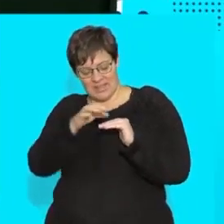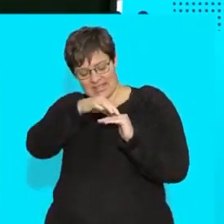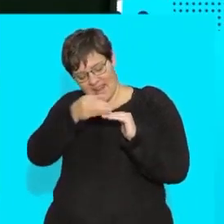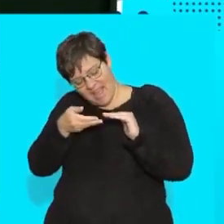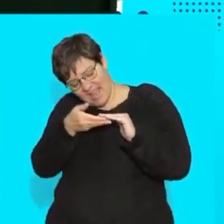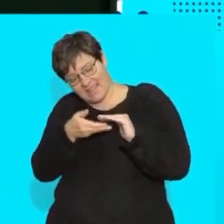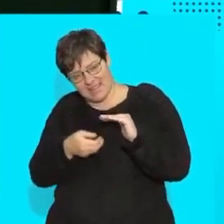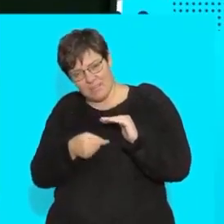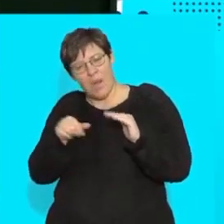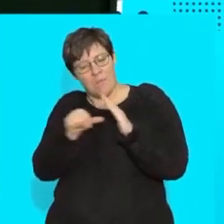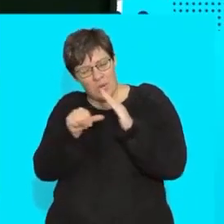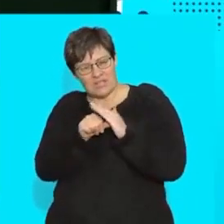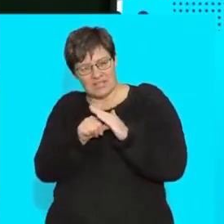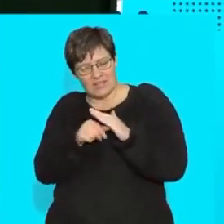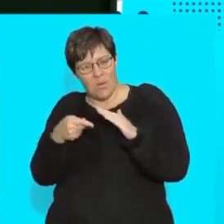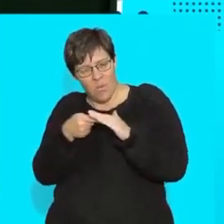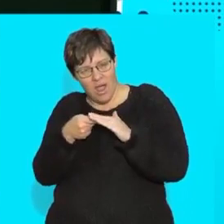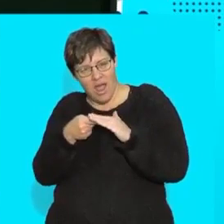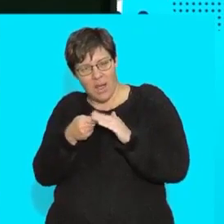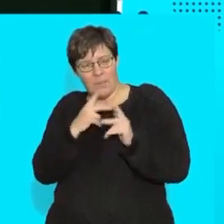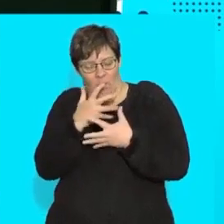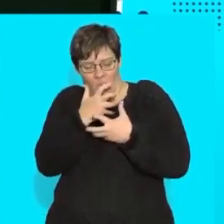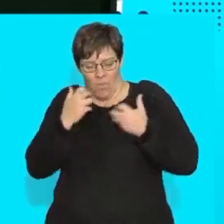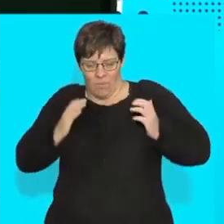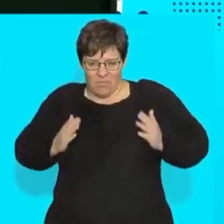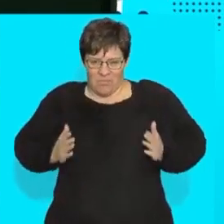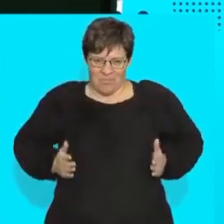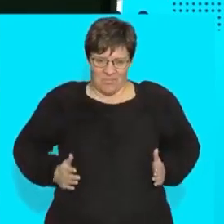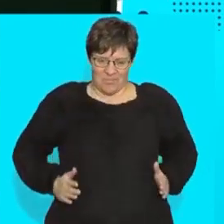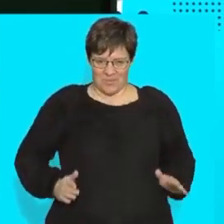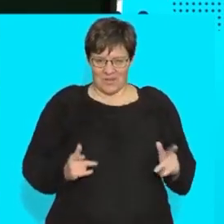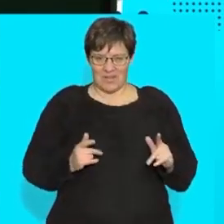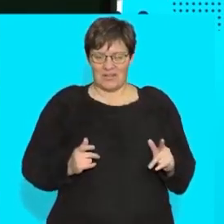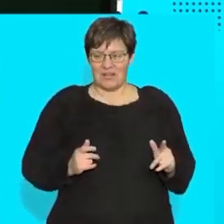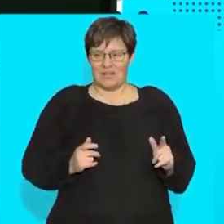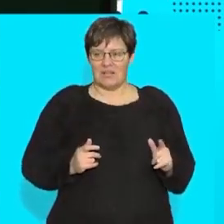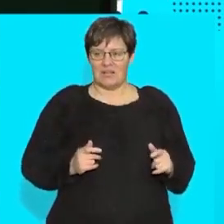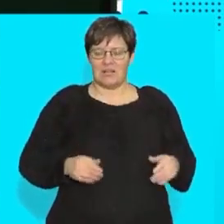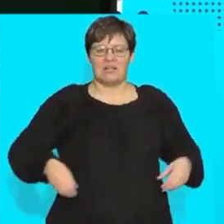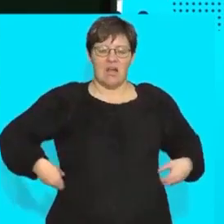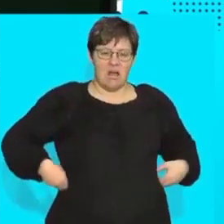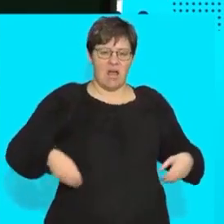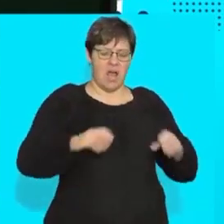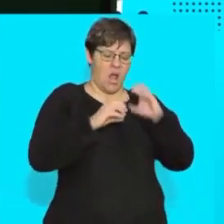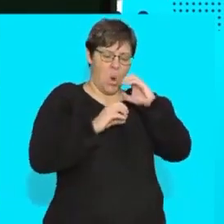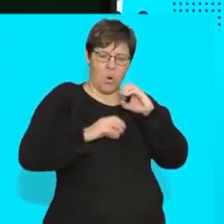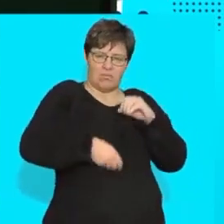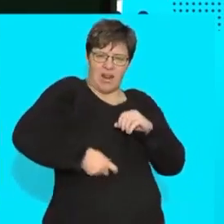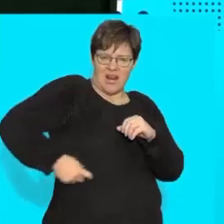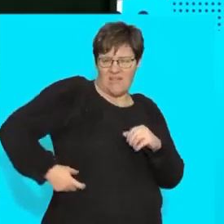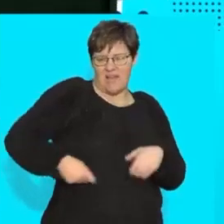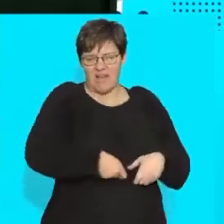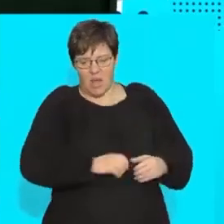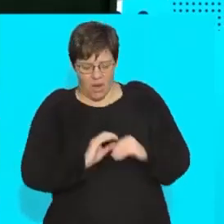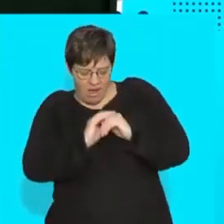but it's important because it's there to insulate i found that layer around my organs it's important because it